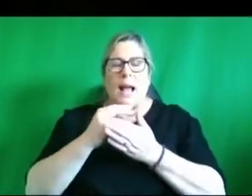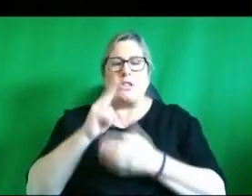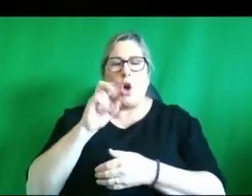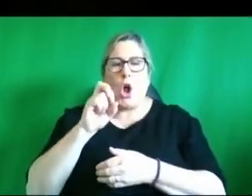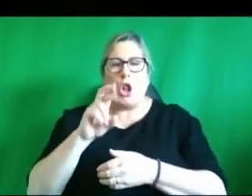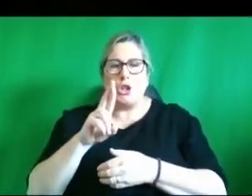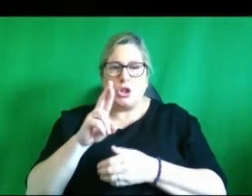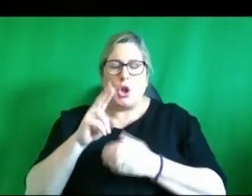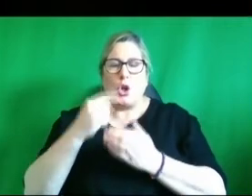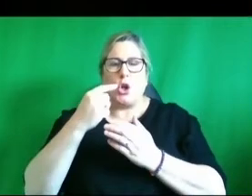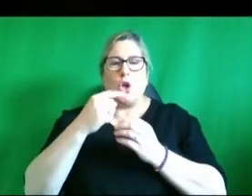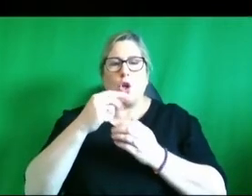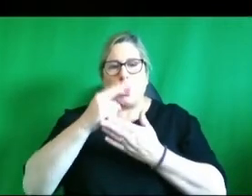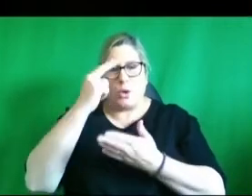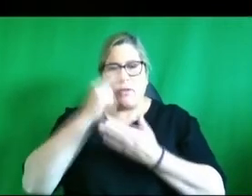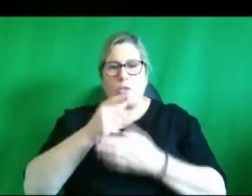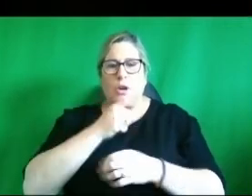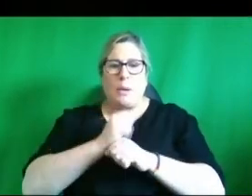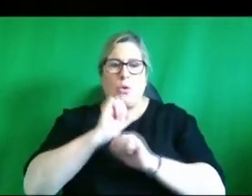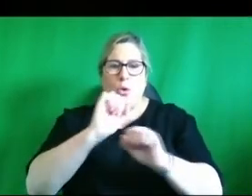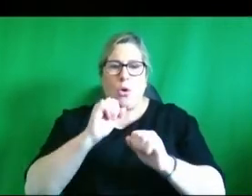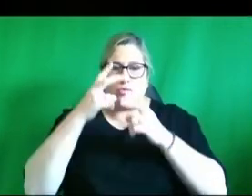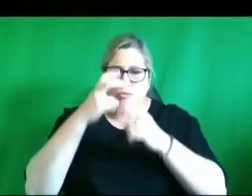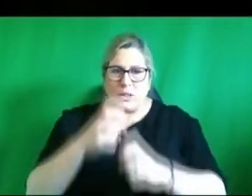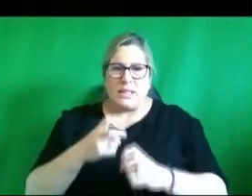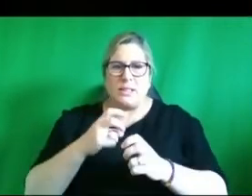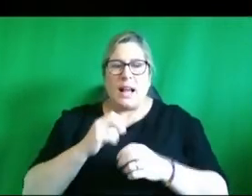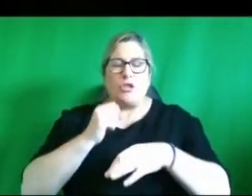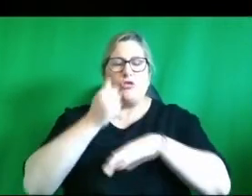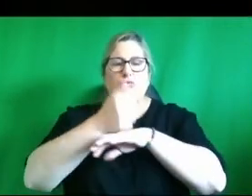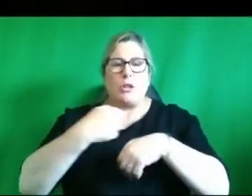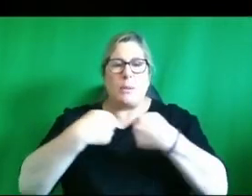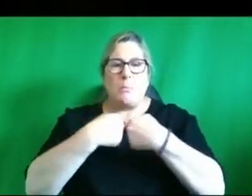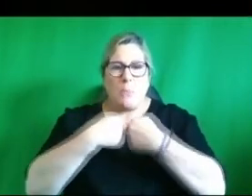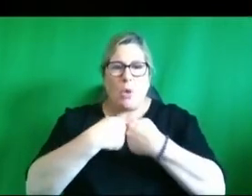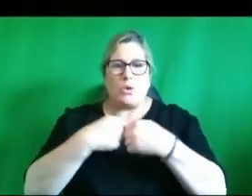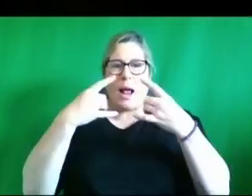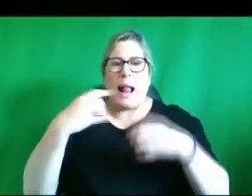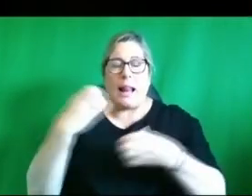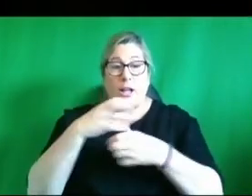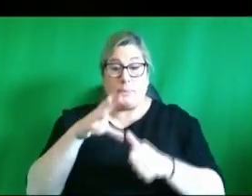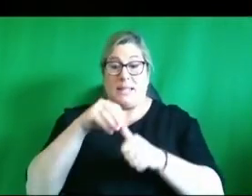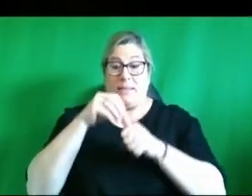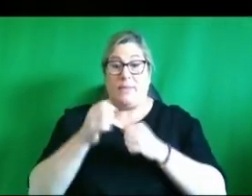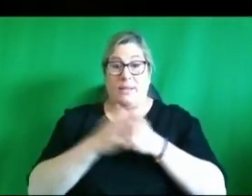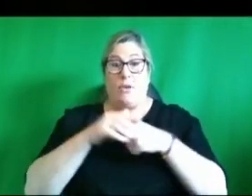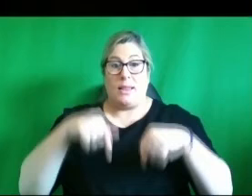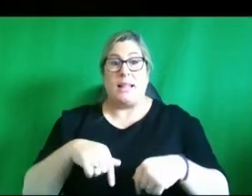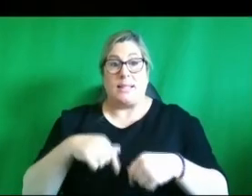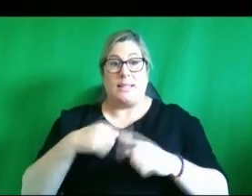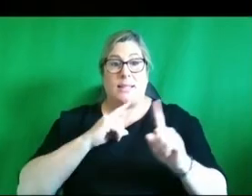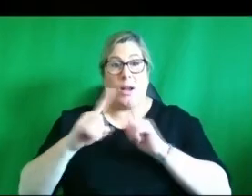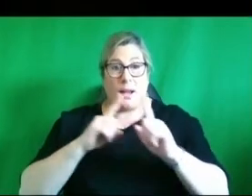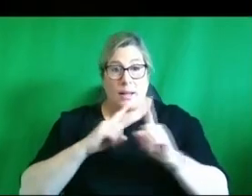her research on cross-border health care which was conducted specifically for this dialogue and which includes suggestions of future areas for north-south